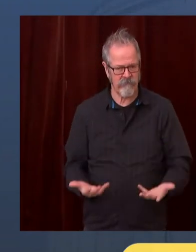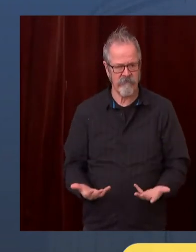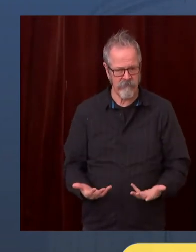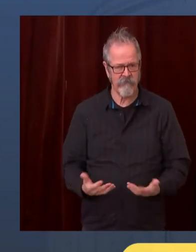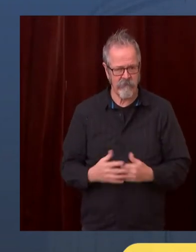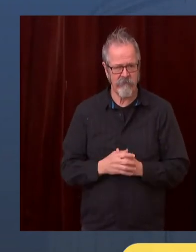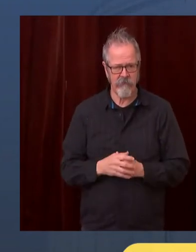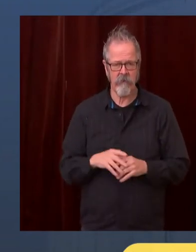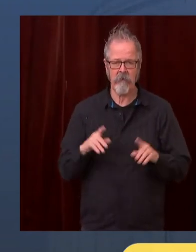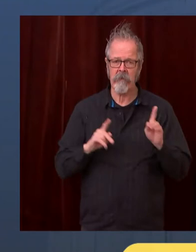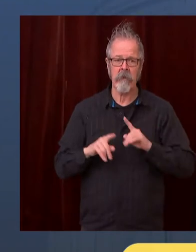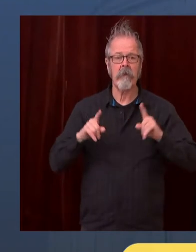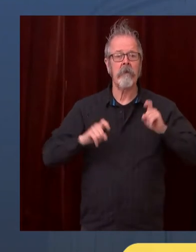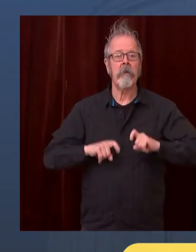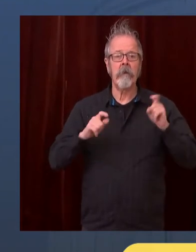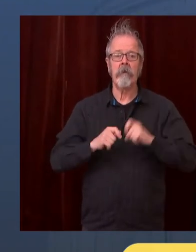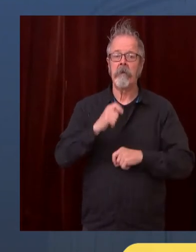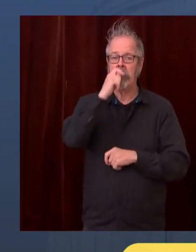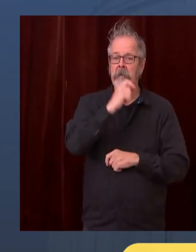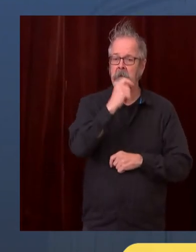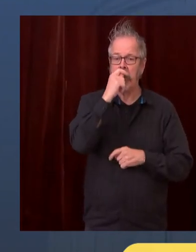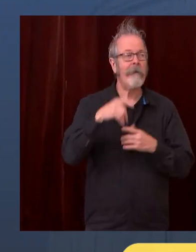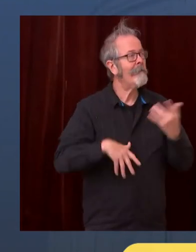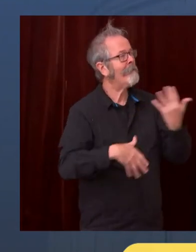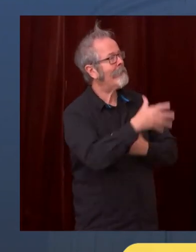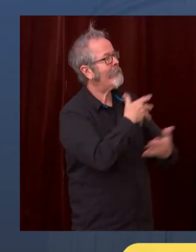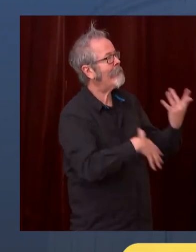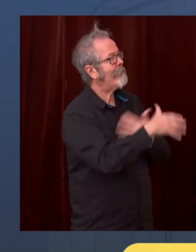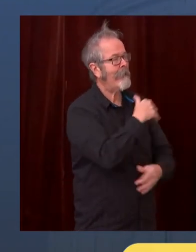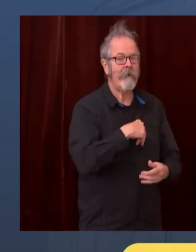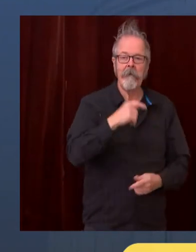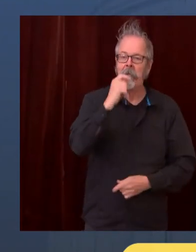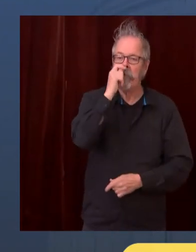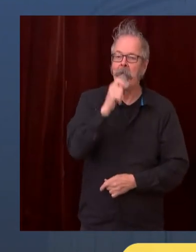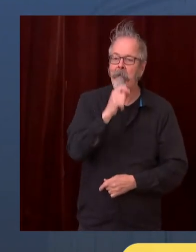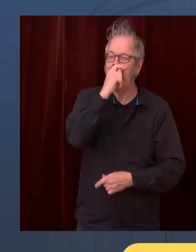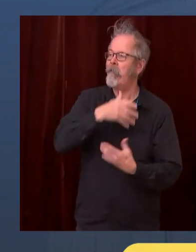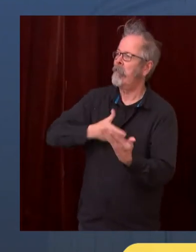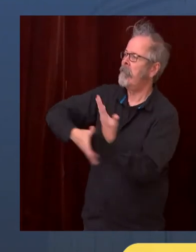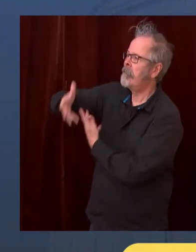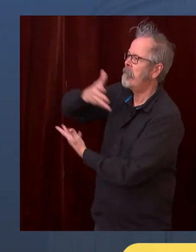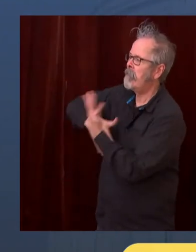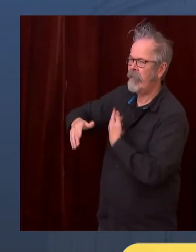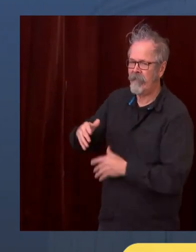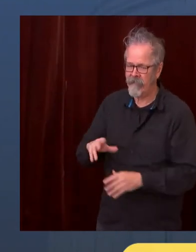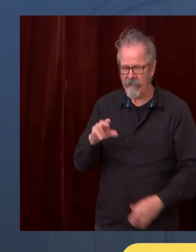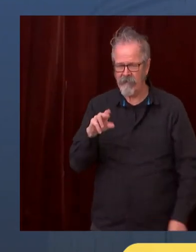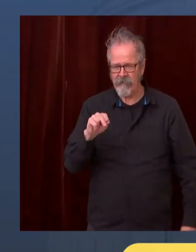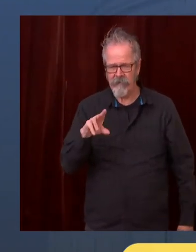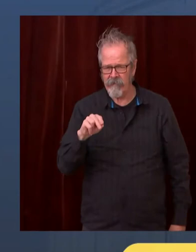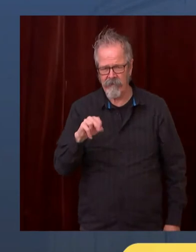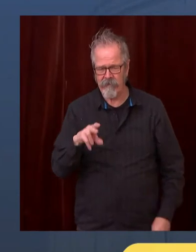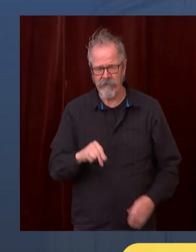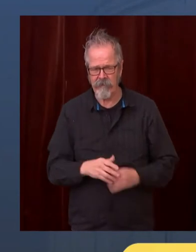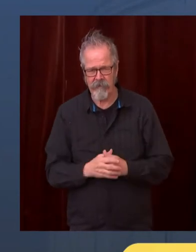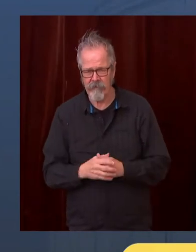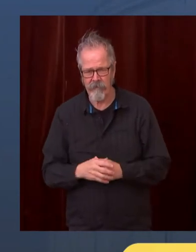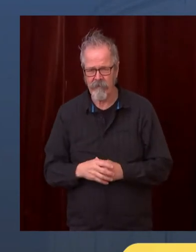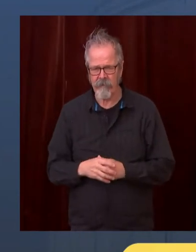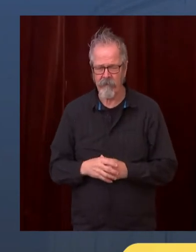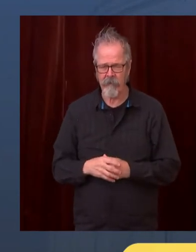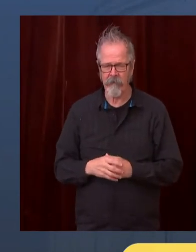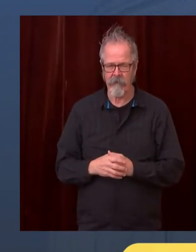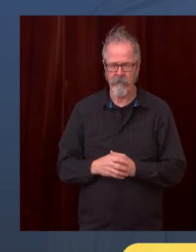information to move forward. So we really, all of us, need the public's health. The hospitals need your help. The public health people need your help.